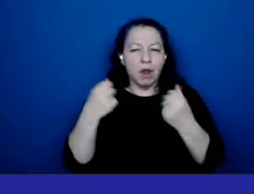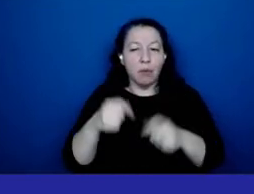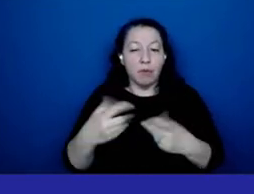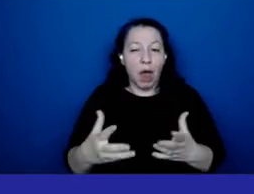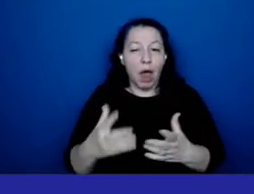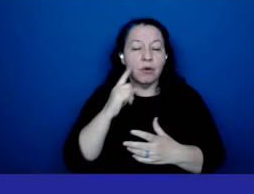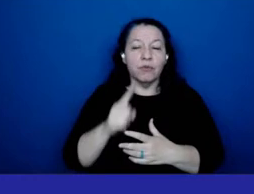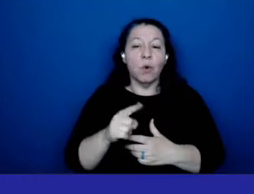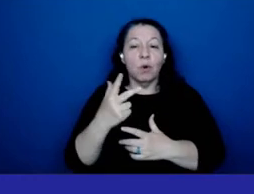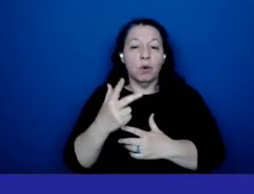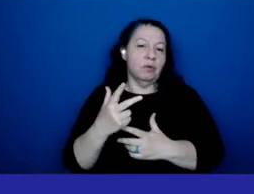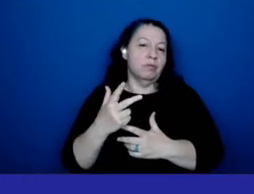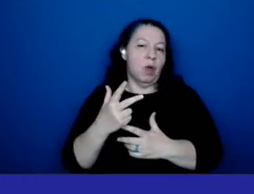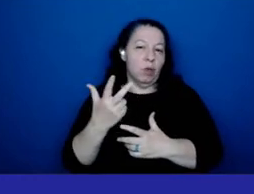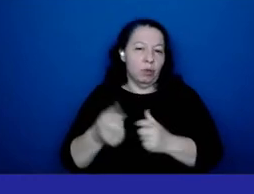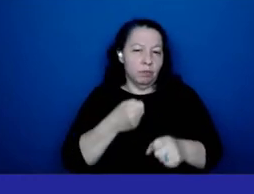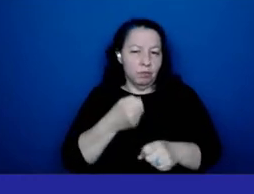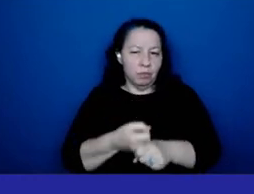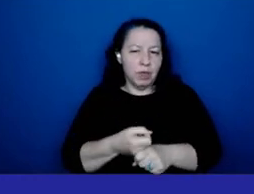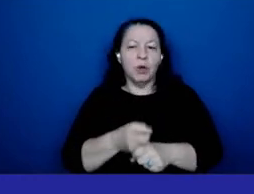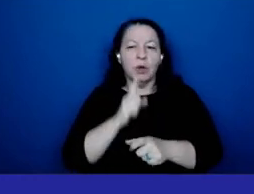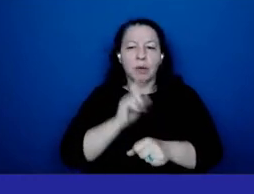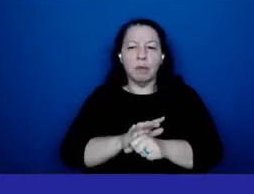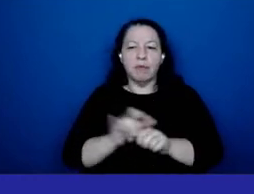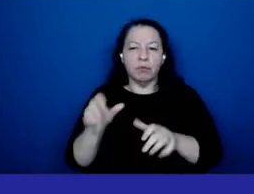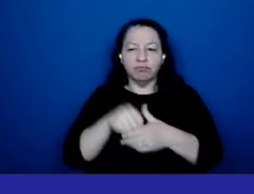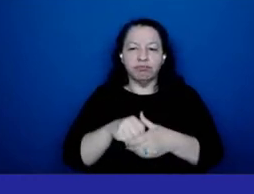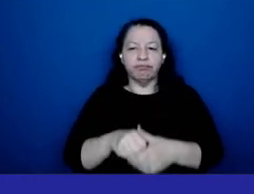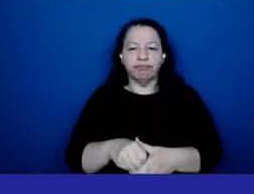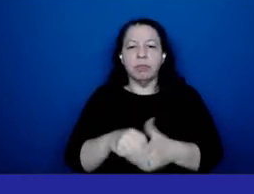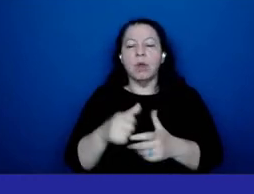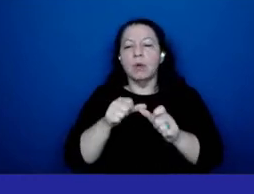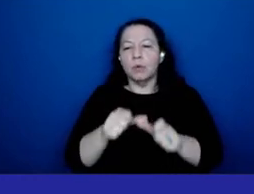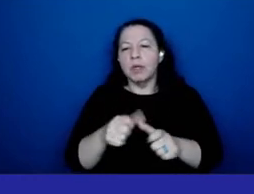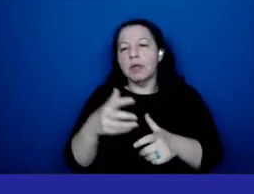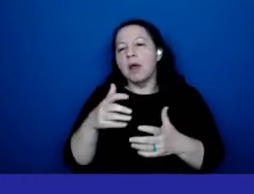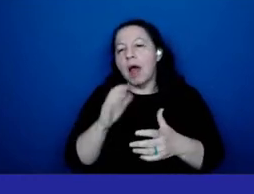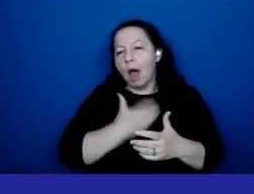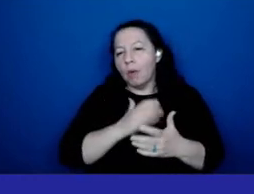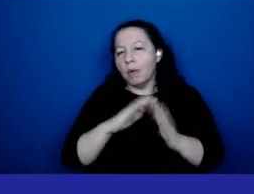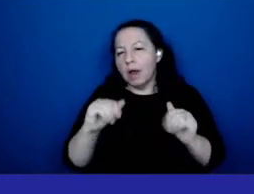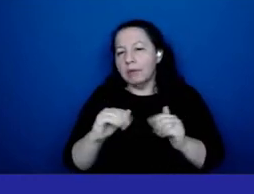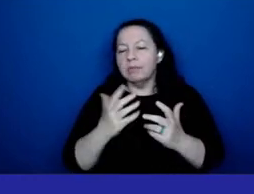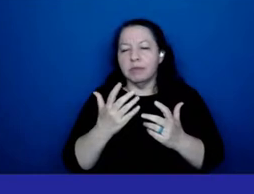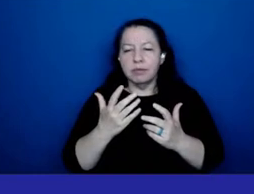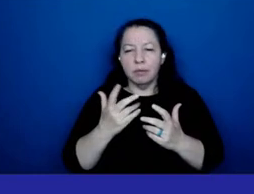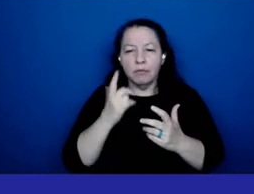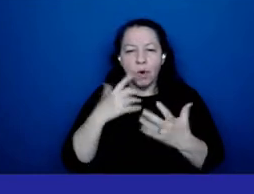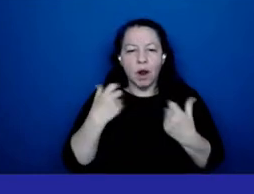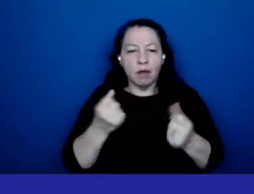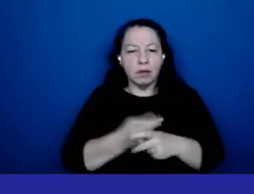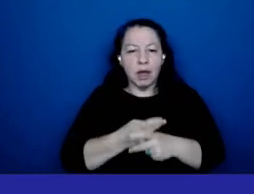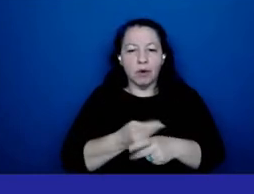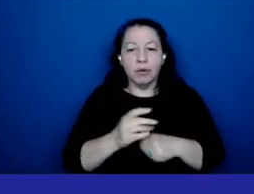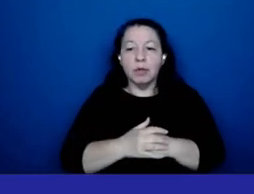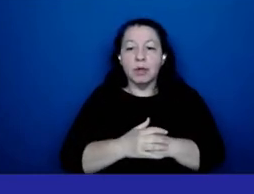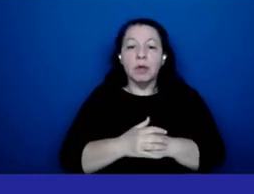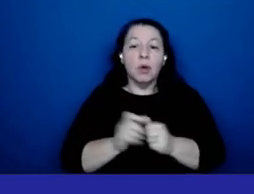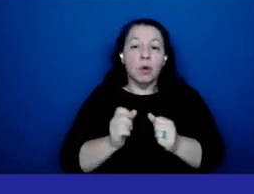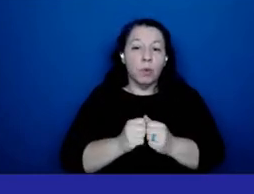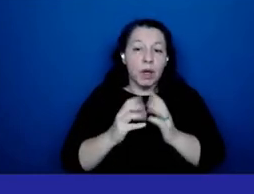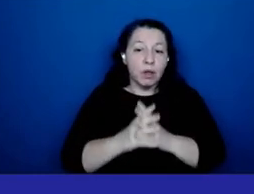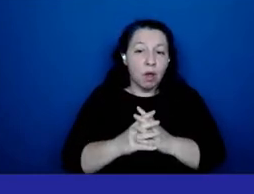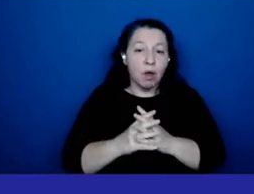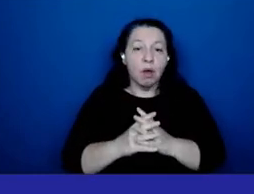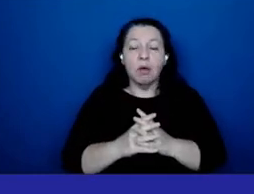staying in our health system we launched telehealth medicine abortion services through virtual express care